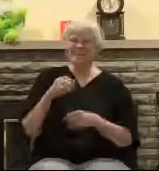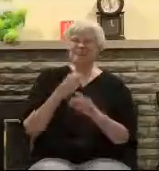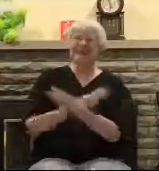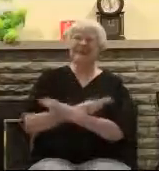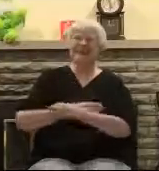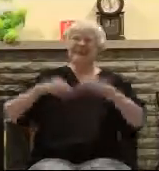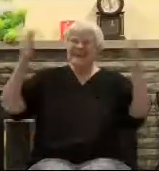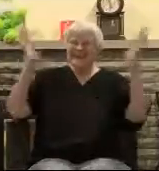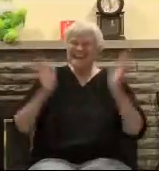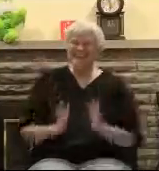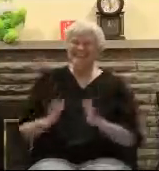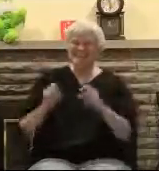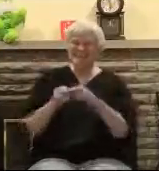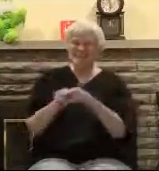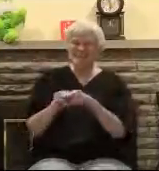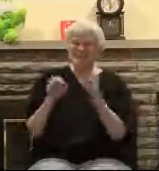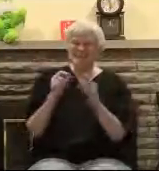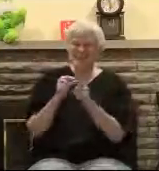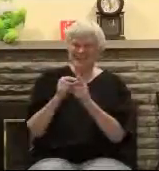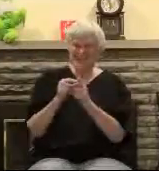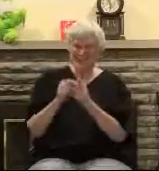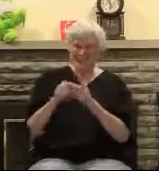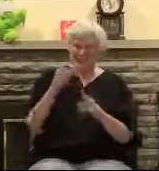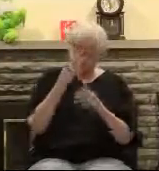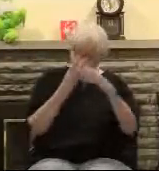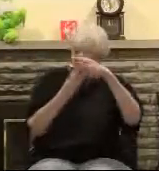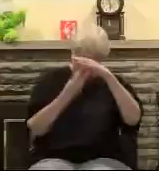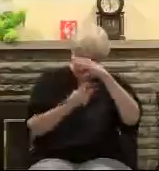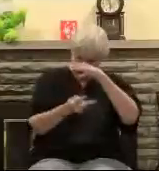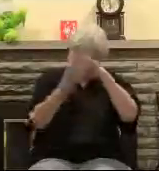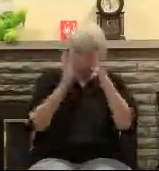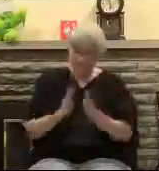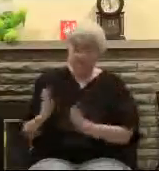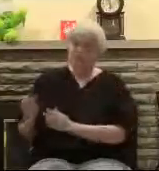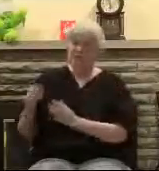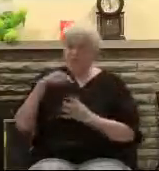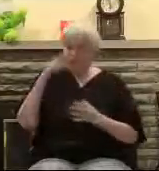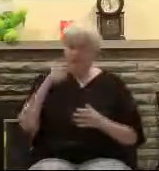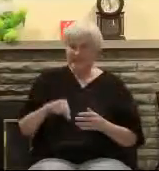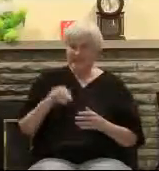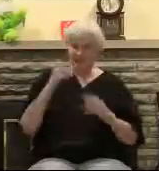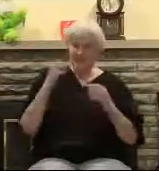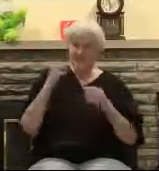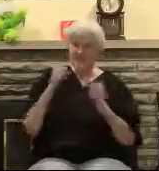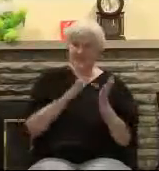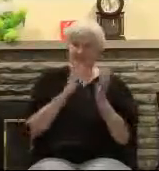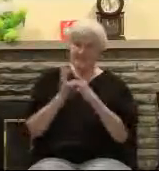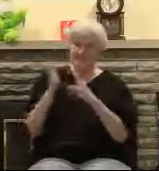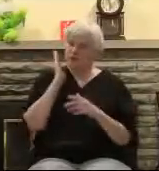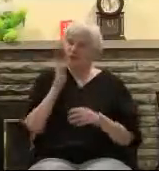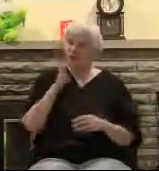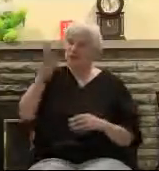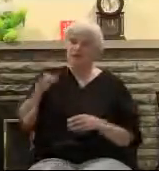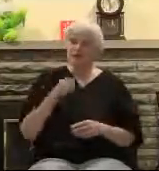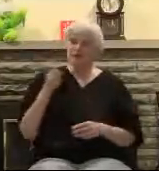Messiah. Same word. Remember, the prophets were telling you that Messiah would come and he would be rejected by his own